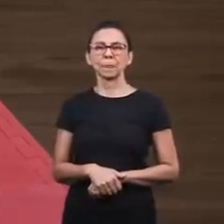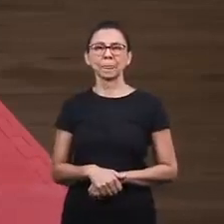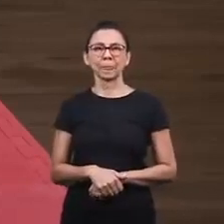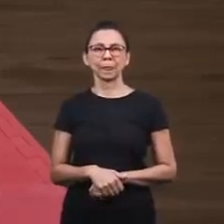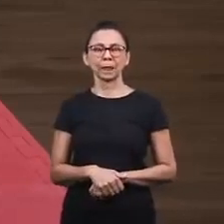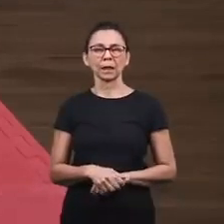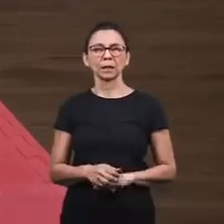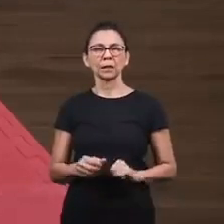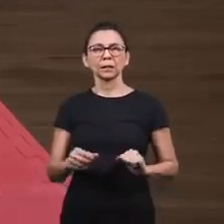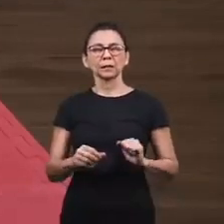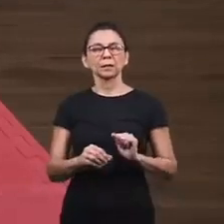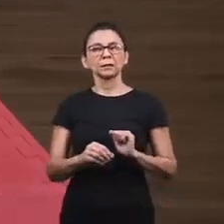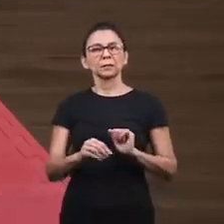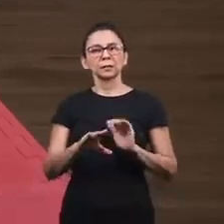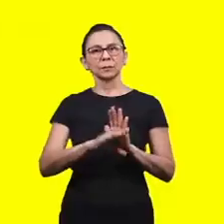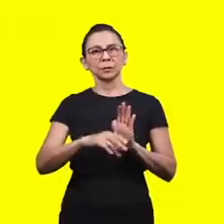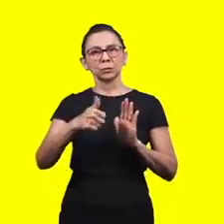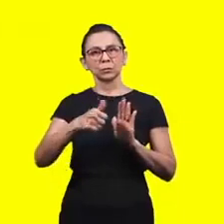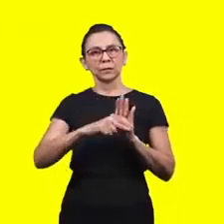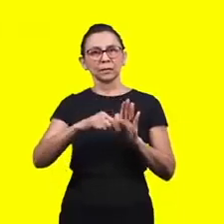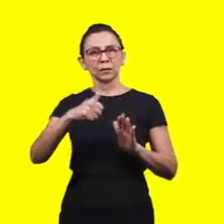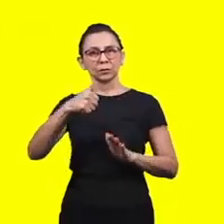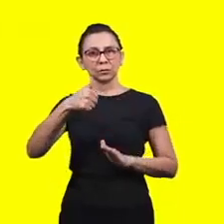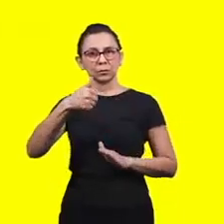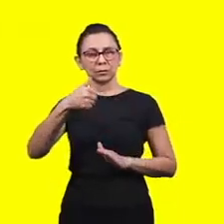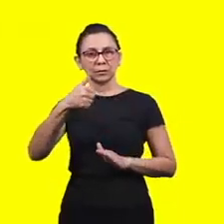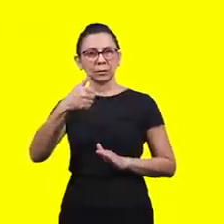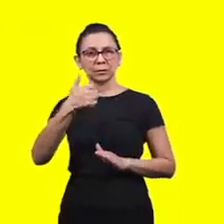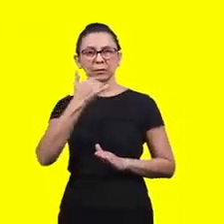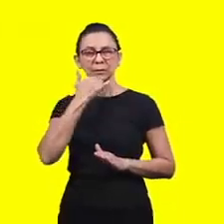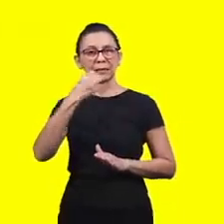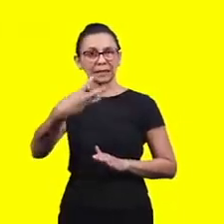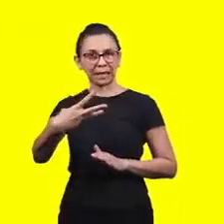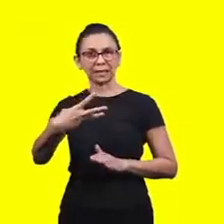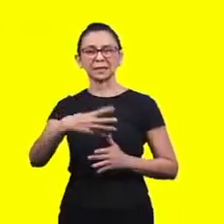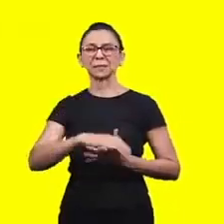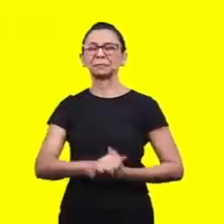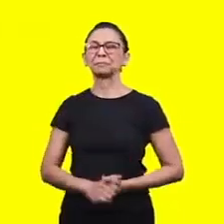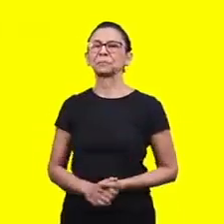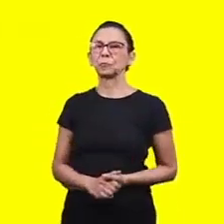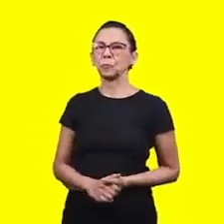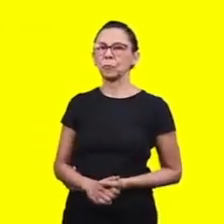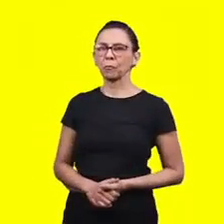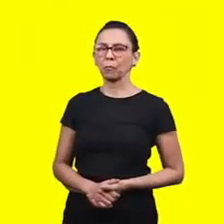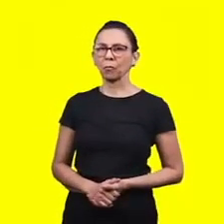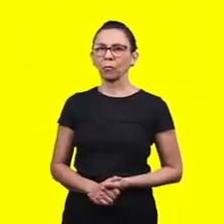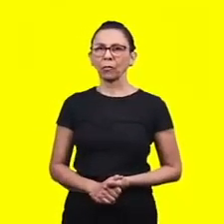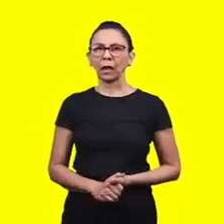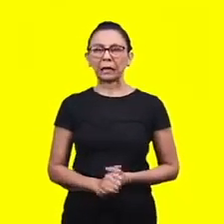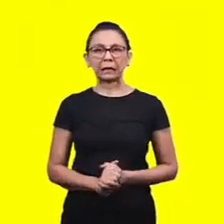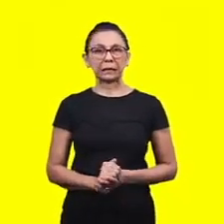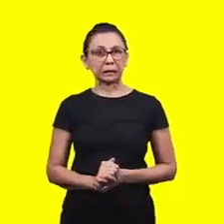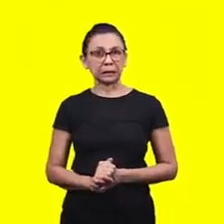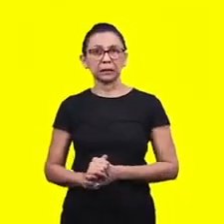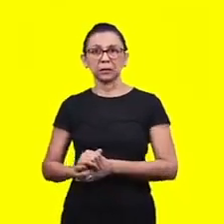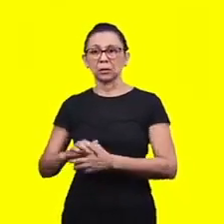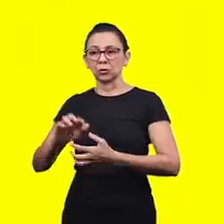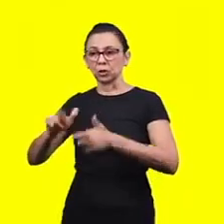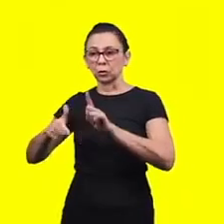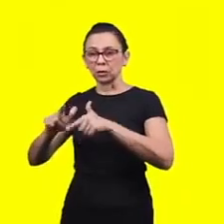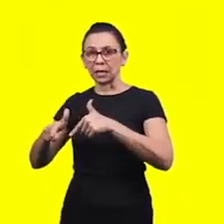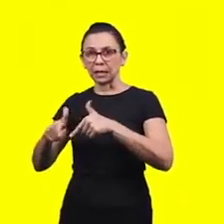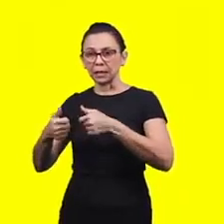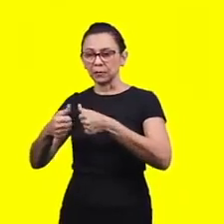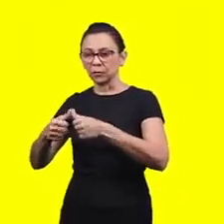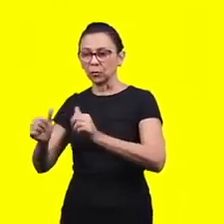In chapter 1, verse 3, the Word says, And they said to me, The survivors